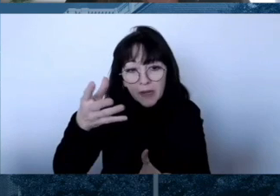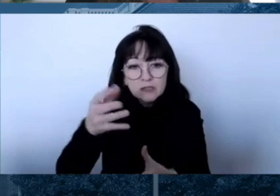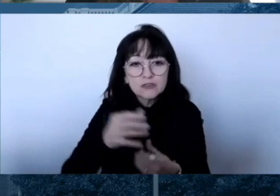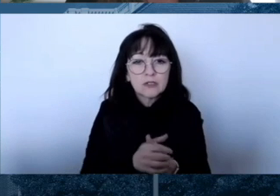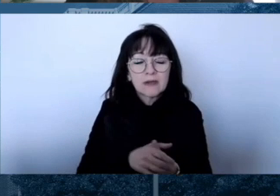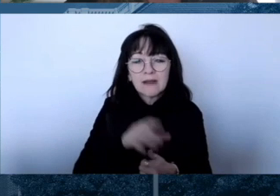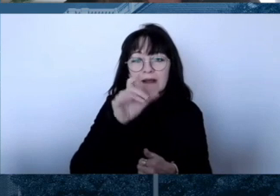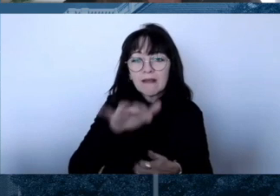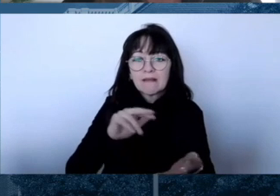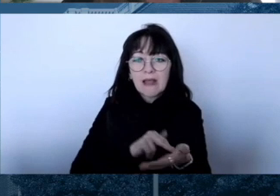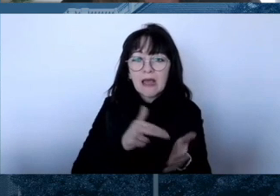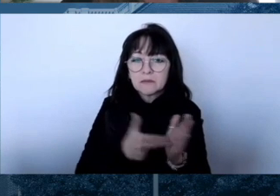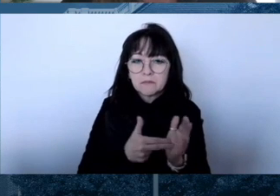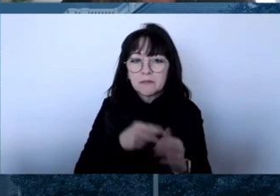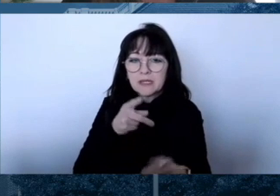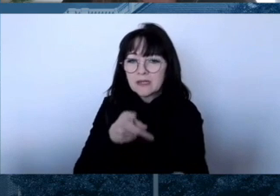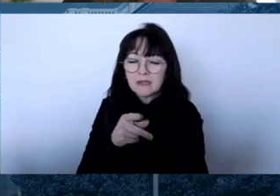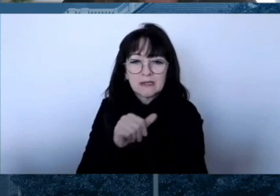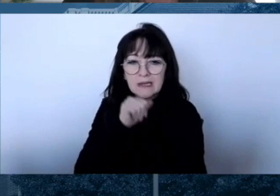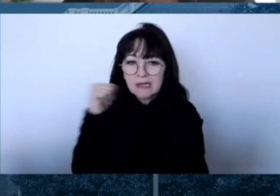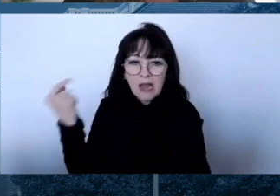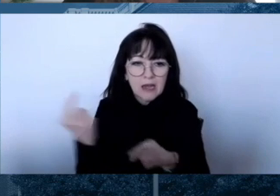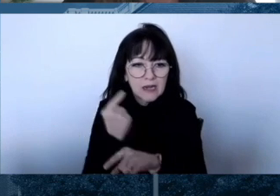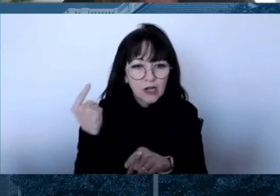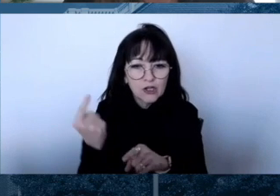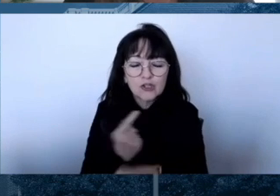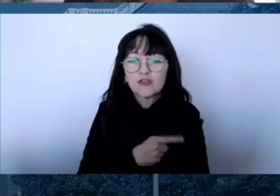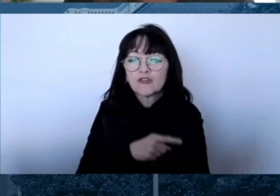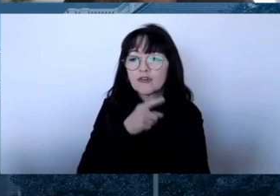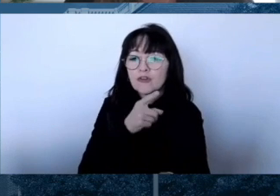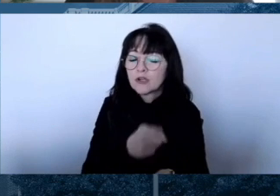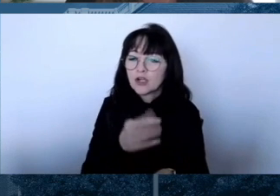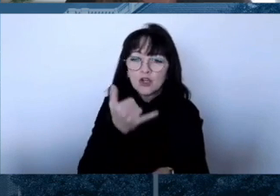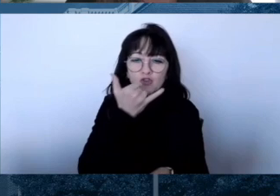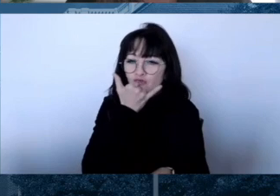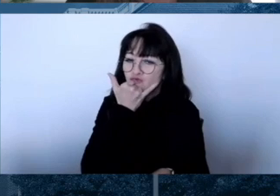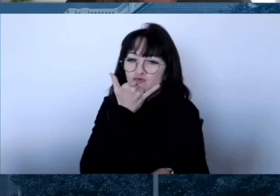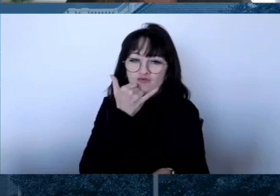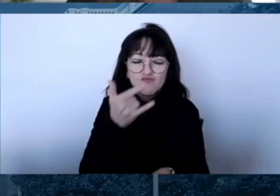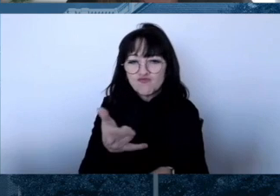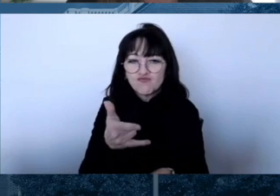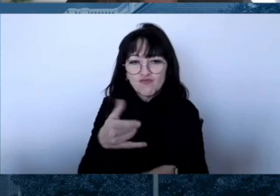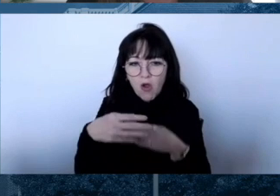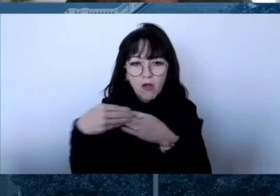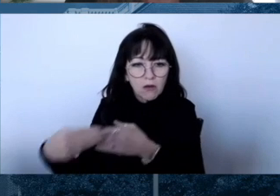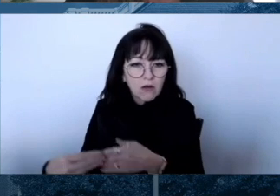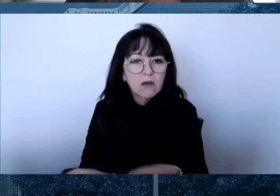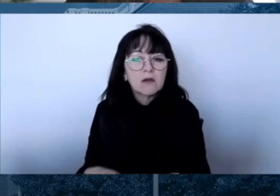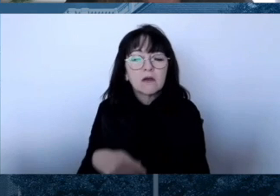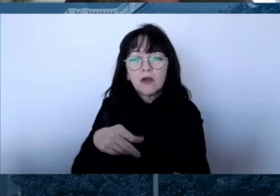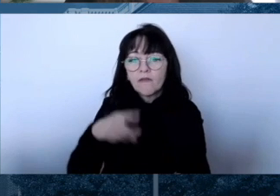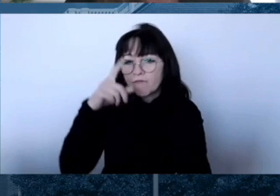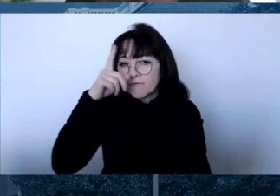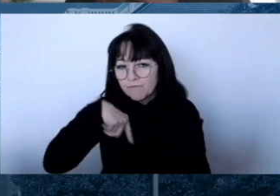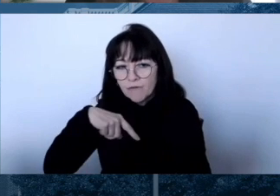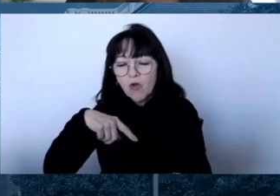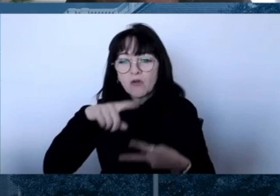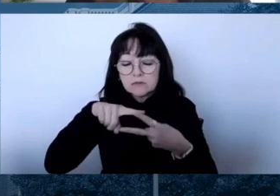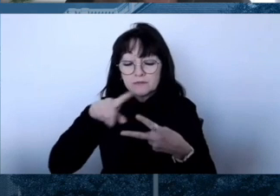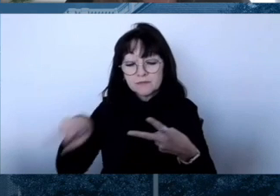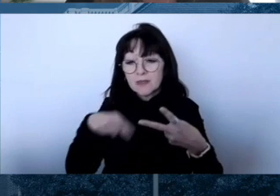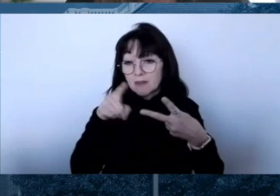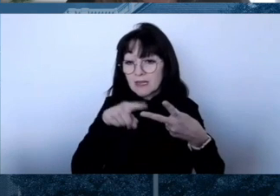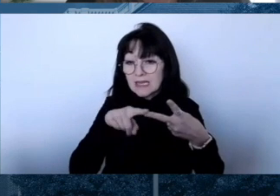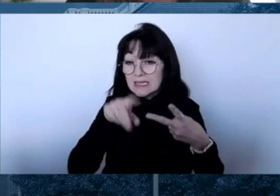is actually more sinister and it is spread intentionally to serve a malicious purpose, such as to trick people into